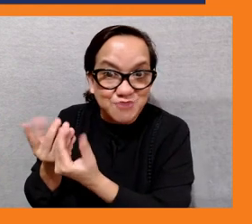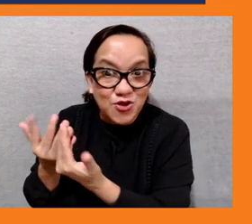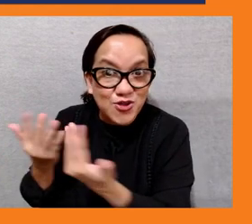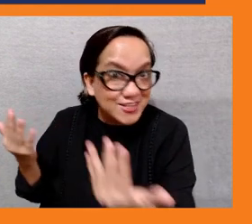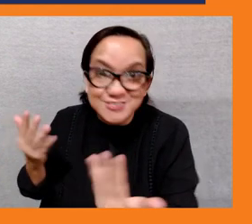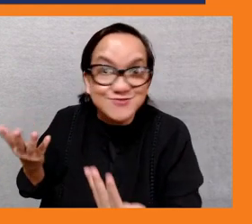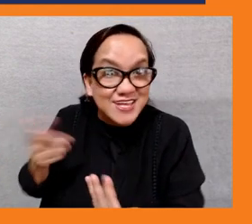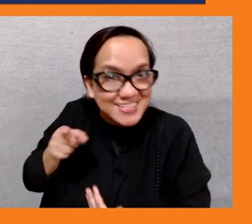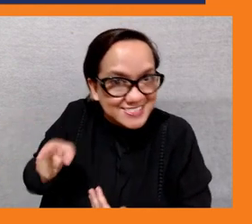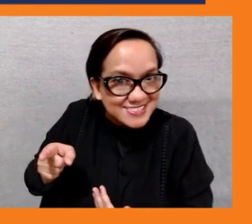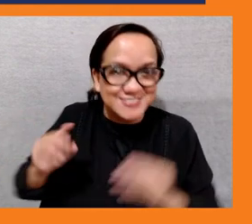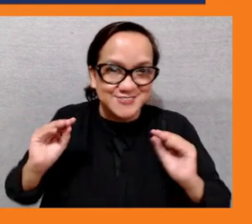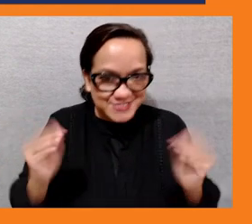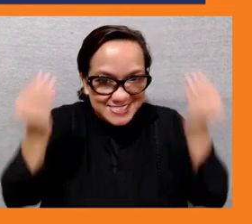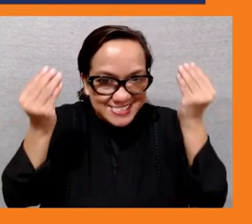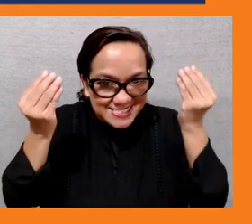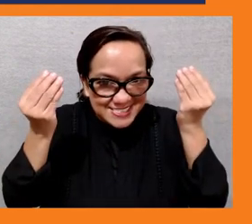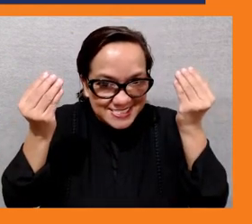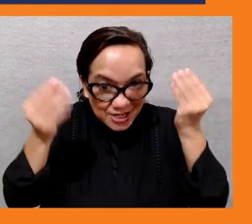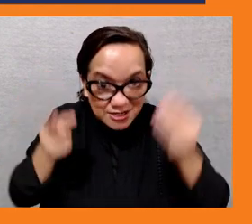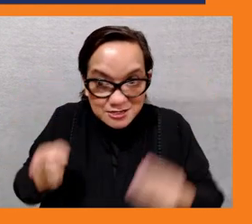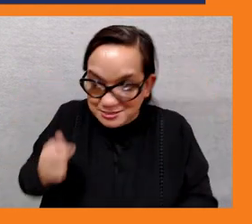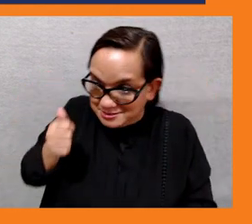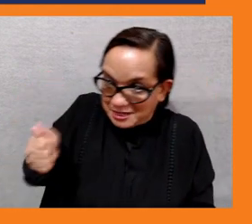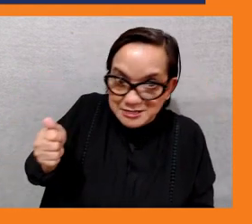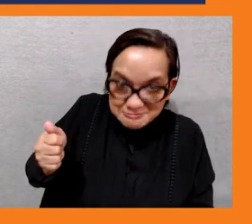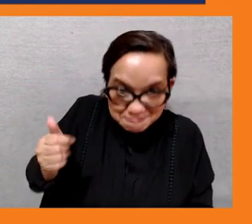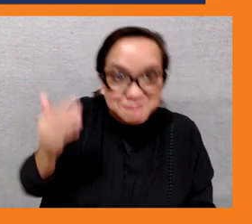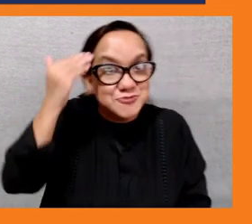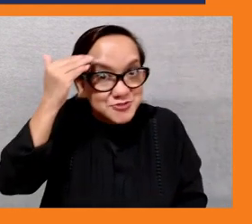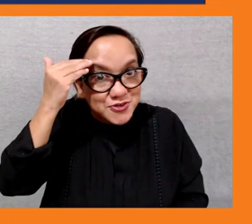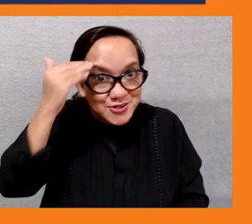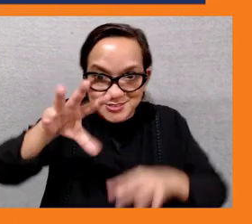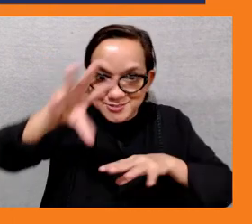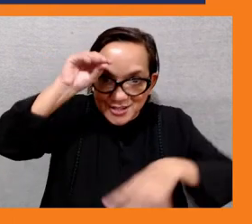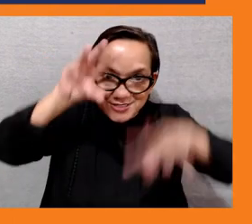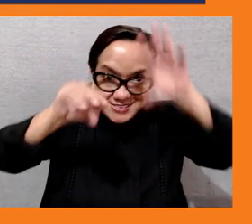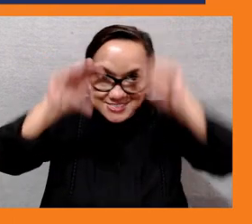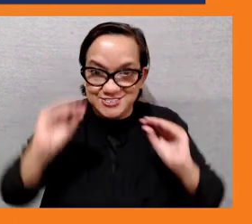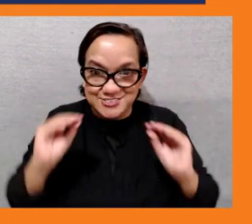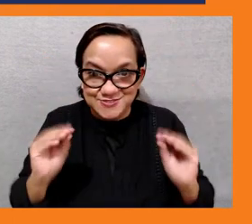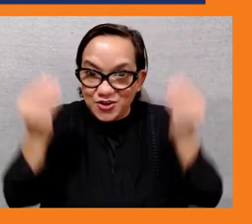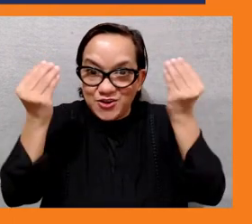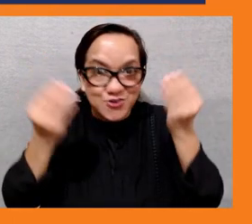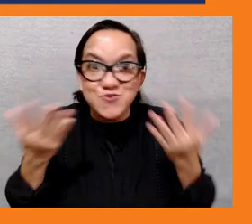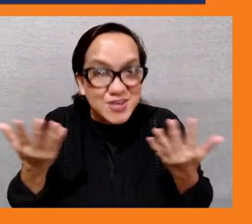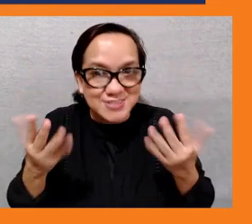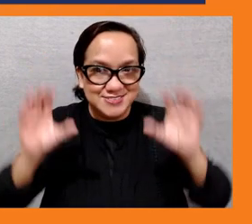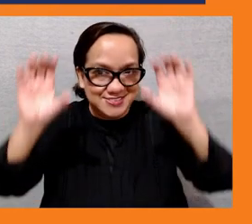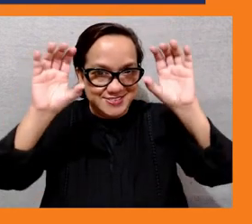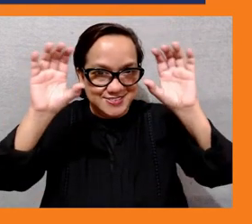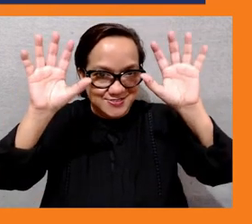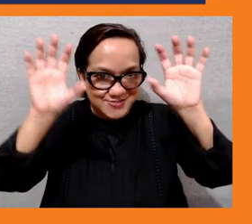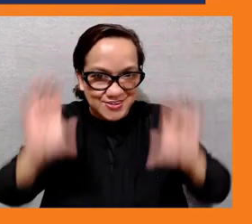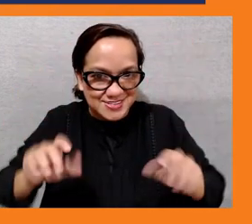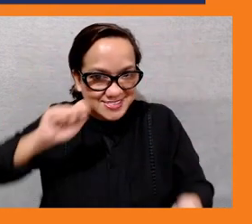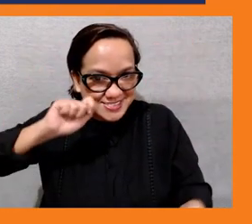this message of the curriculum uh the cca awareness and their curriculums um they actually passed on